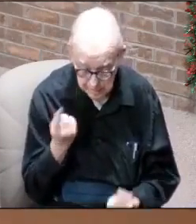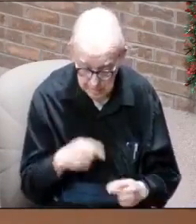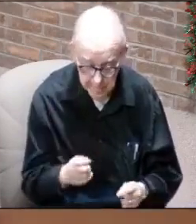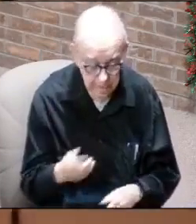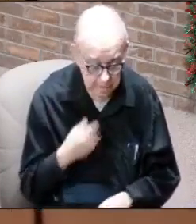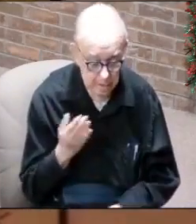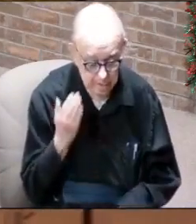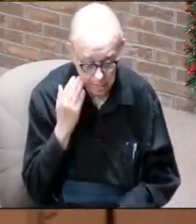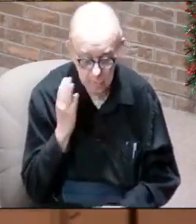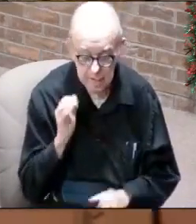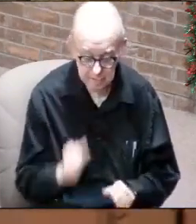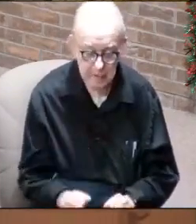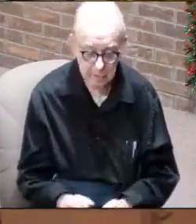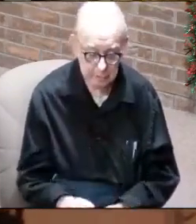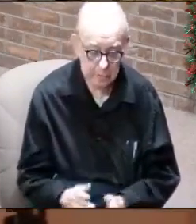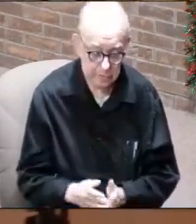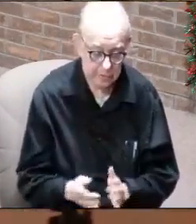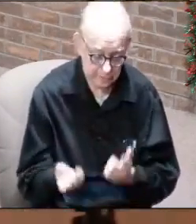I know he could.